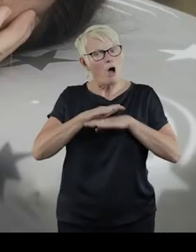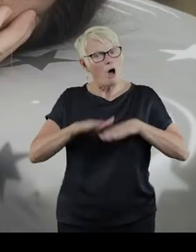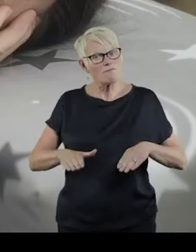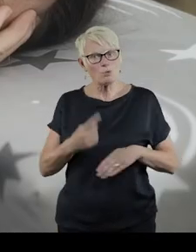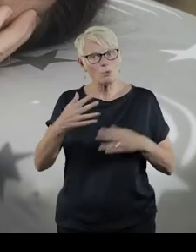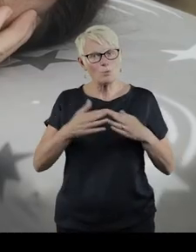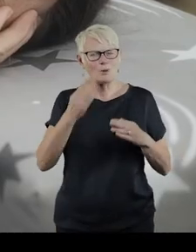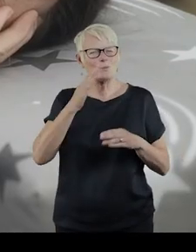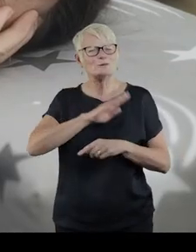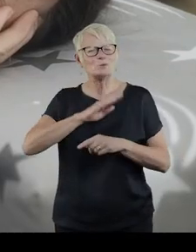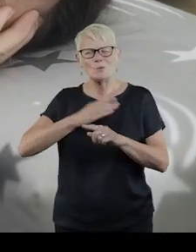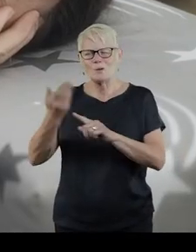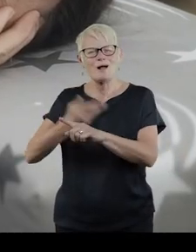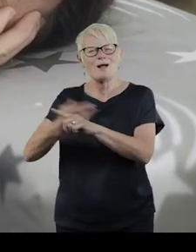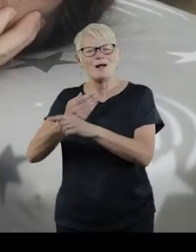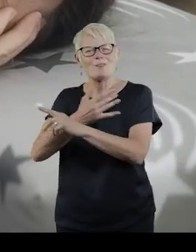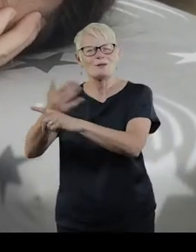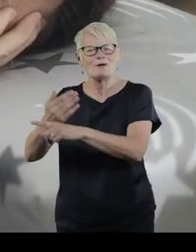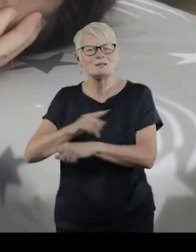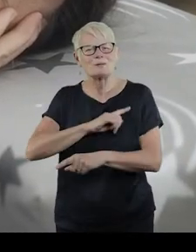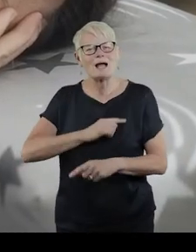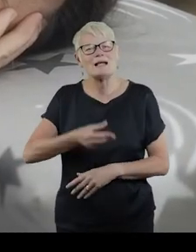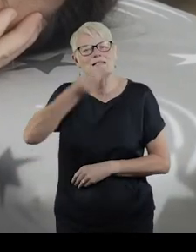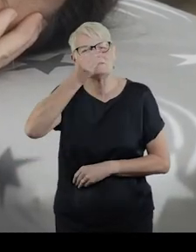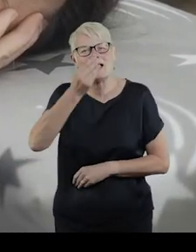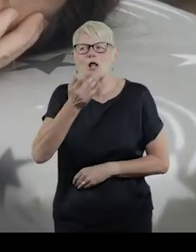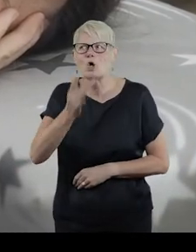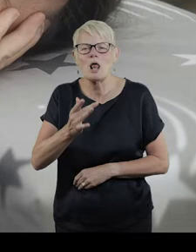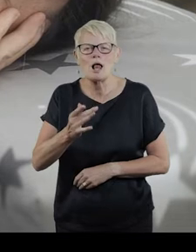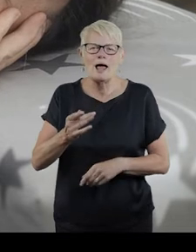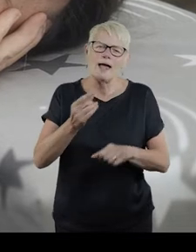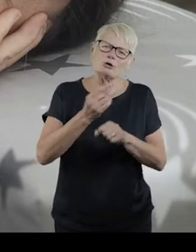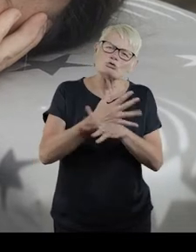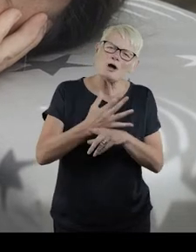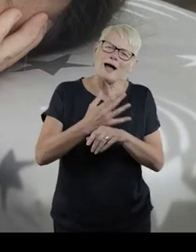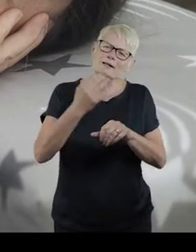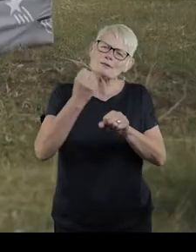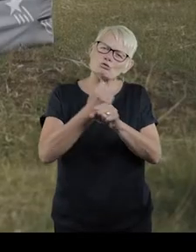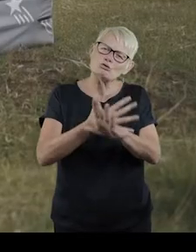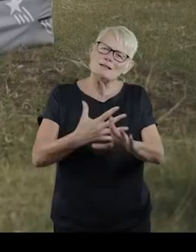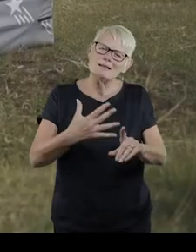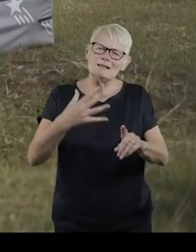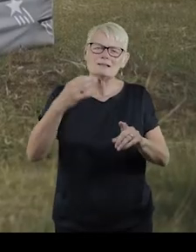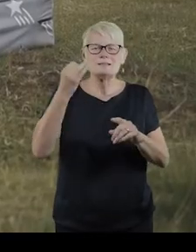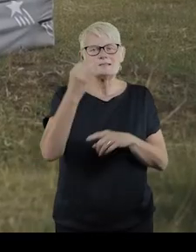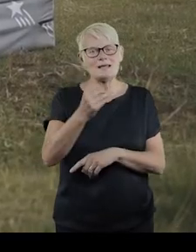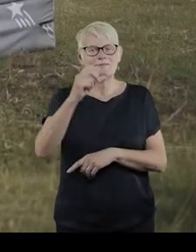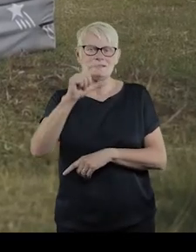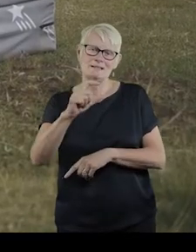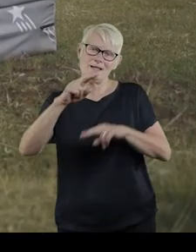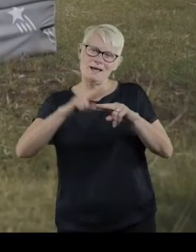I stay off for a week when they cut the grass at school. I smell in colours. Grass green, HTML,